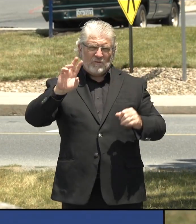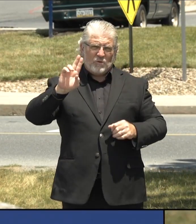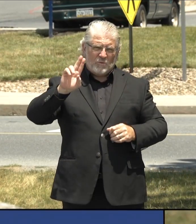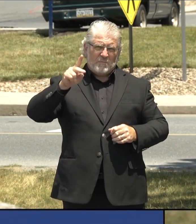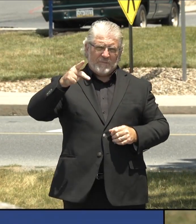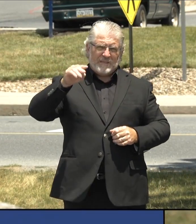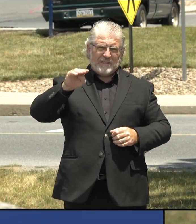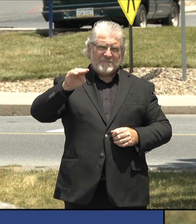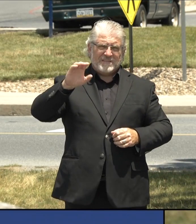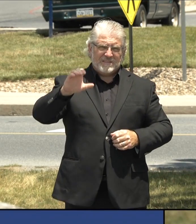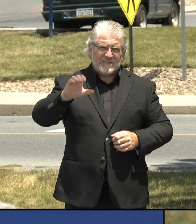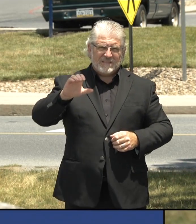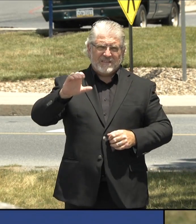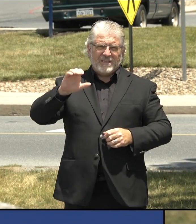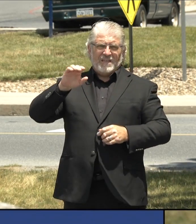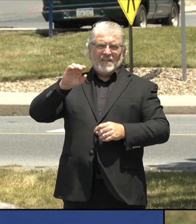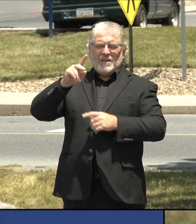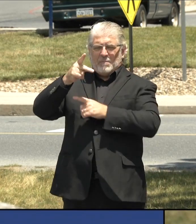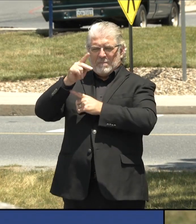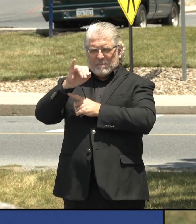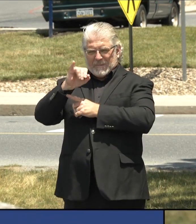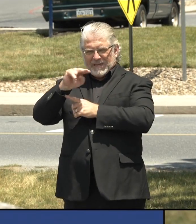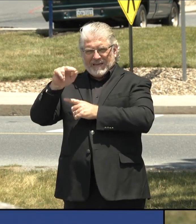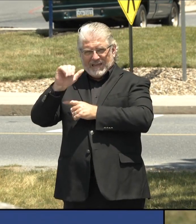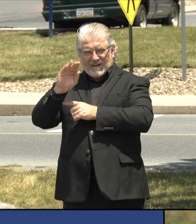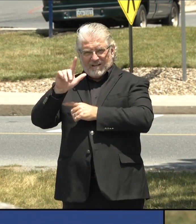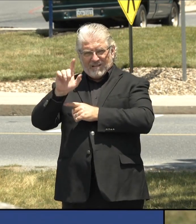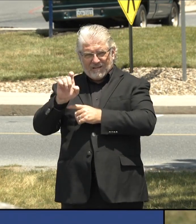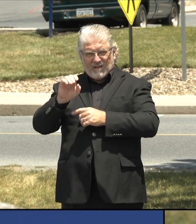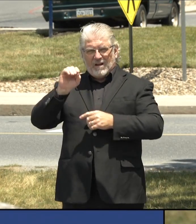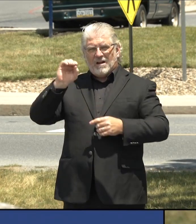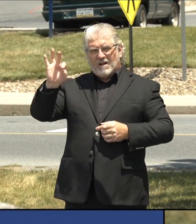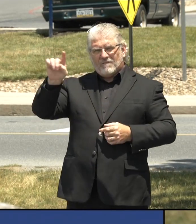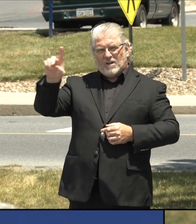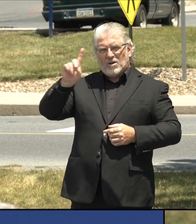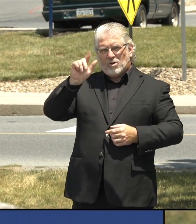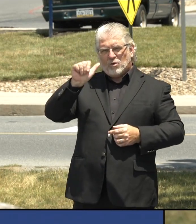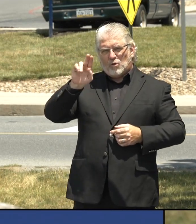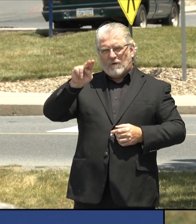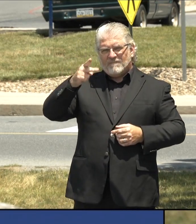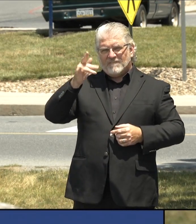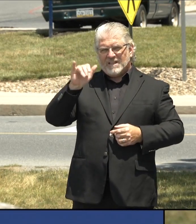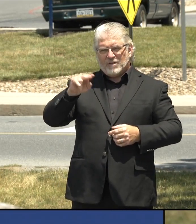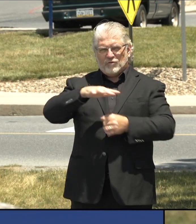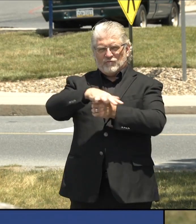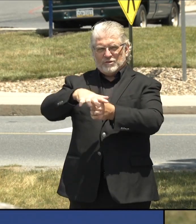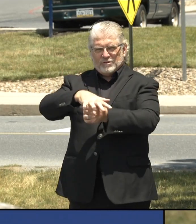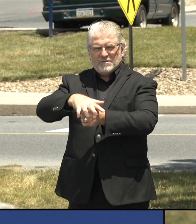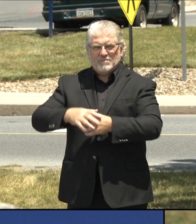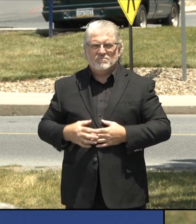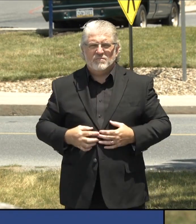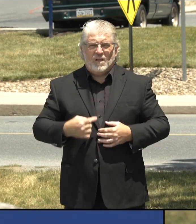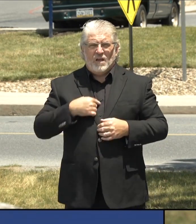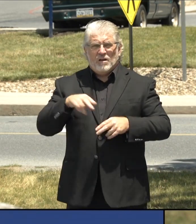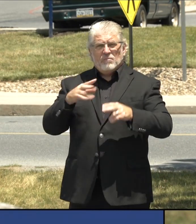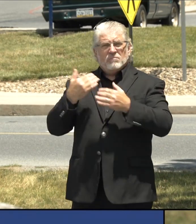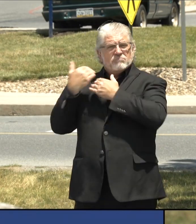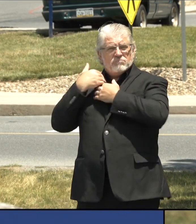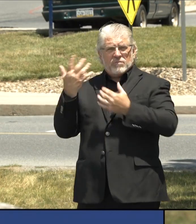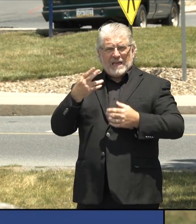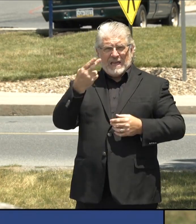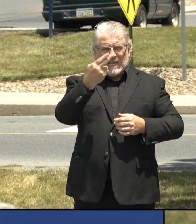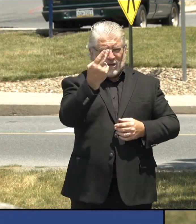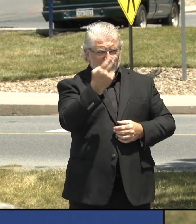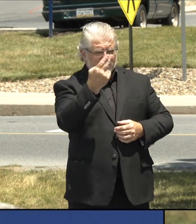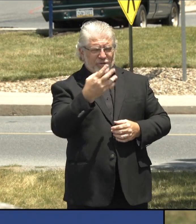I oversee operations at Harrisburg Hospital and here at Community Osteopathic. I want to use this opportunity